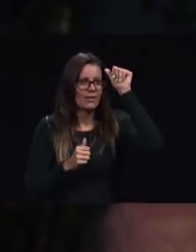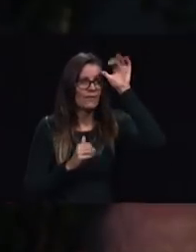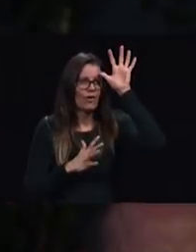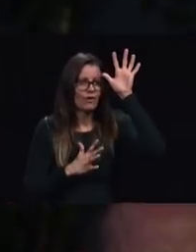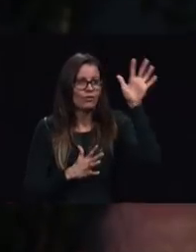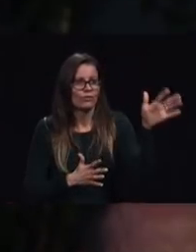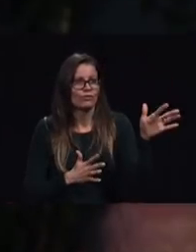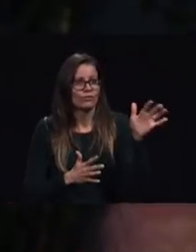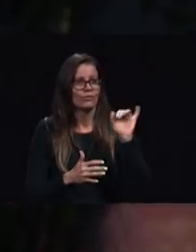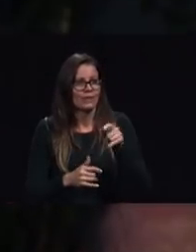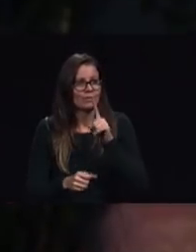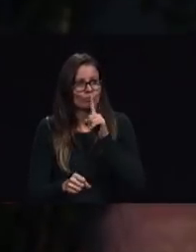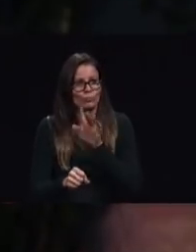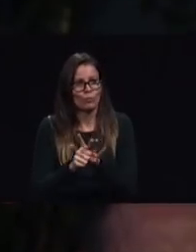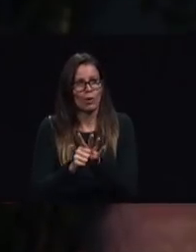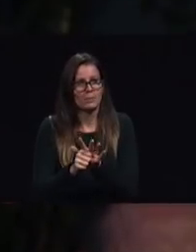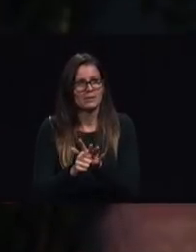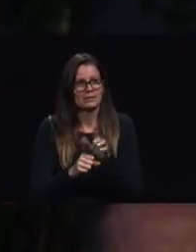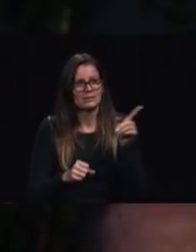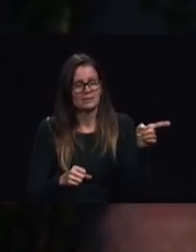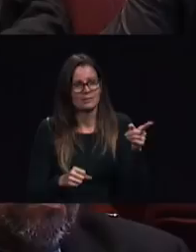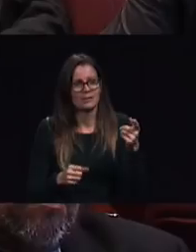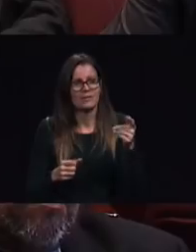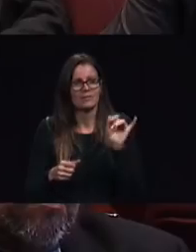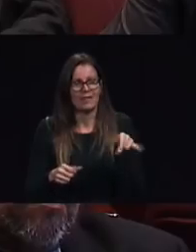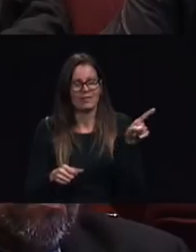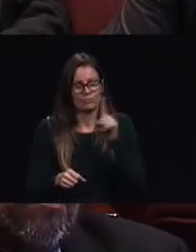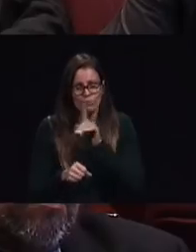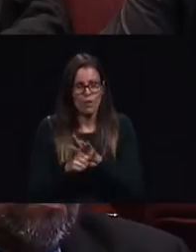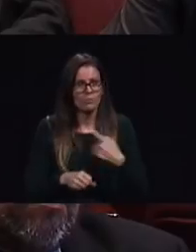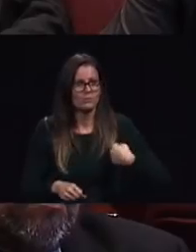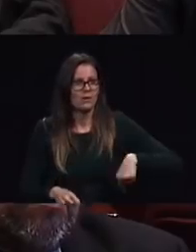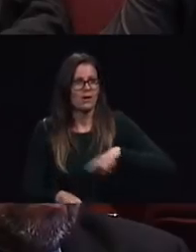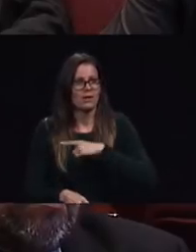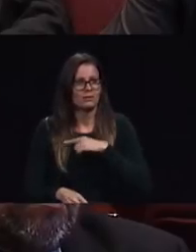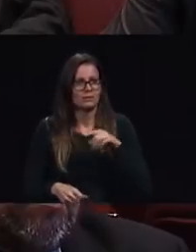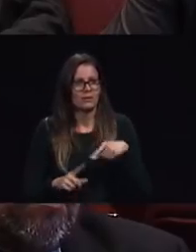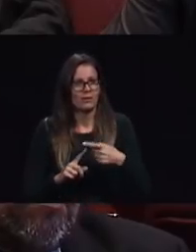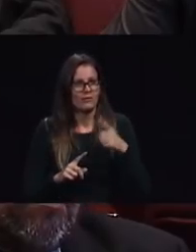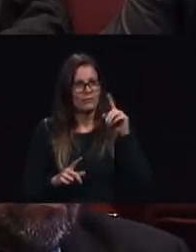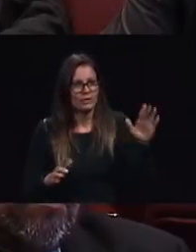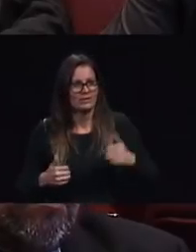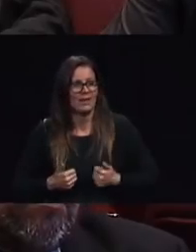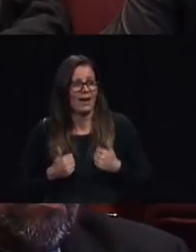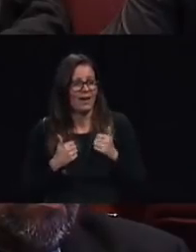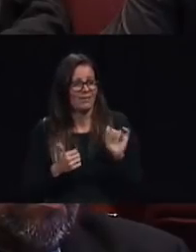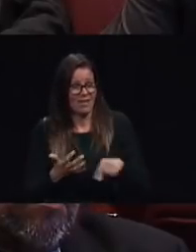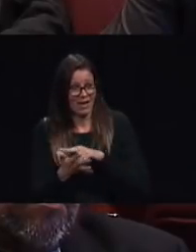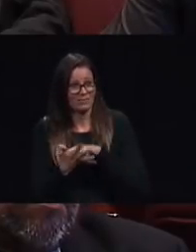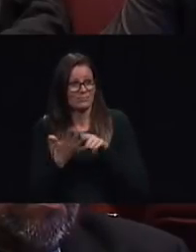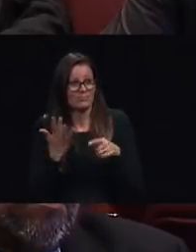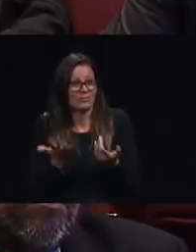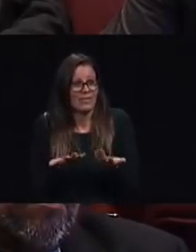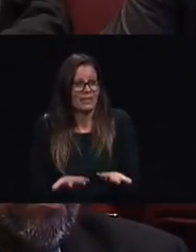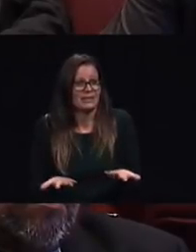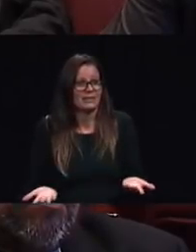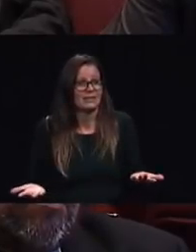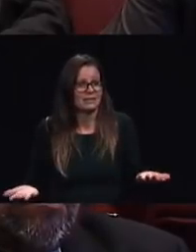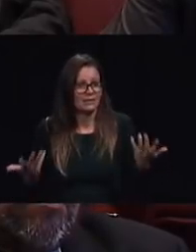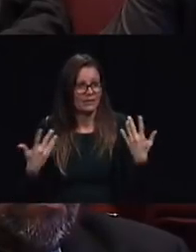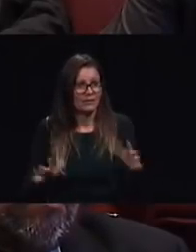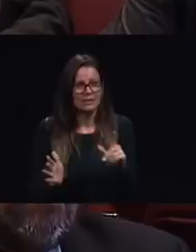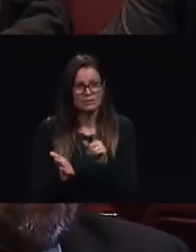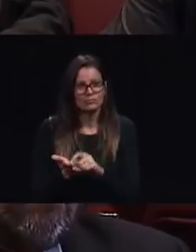promised us eternal life these these things I